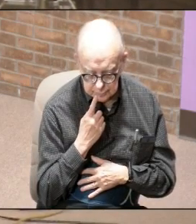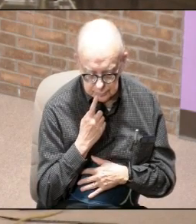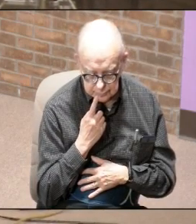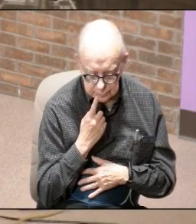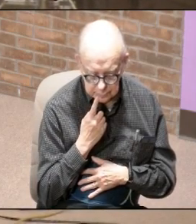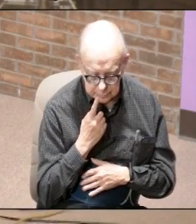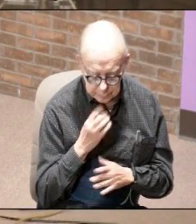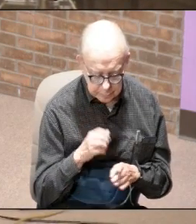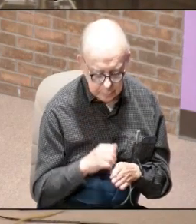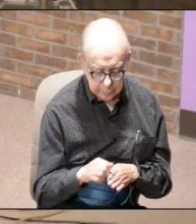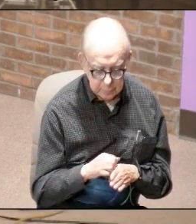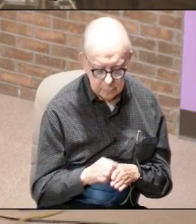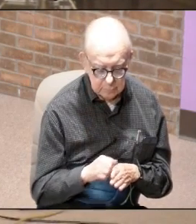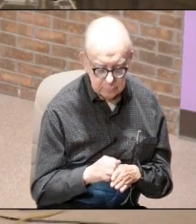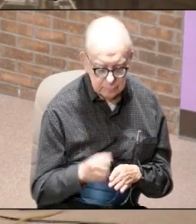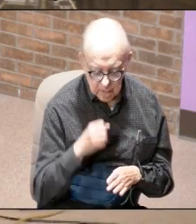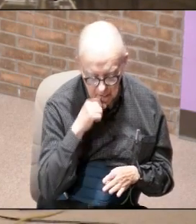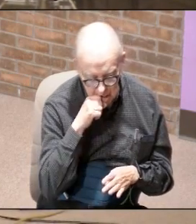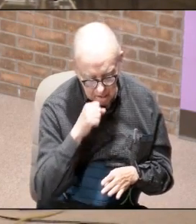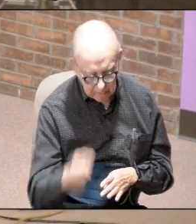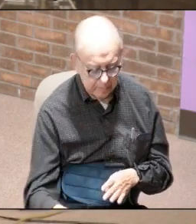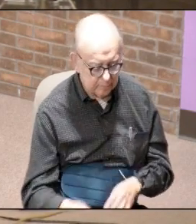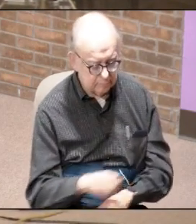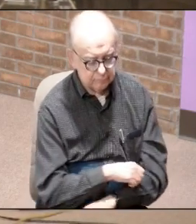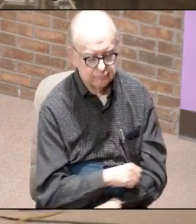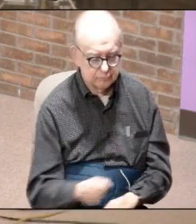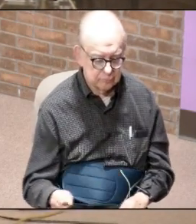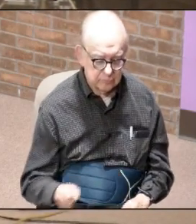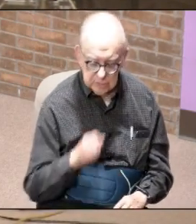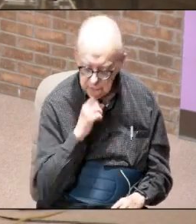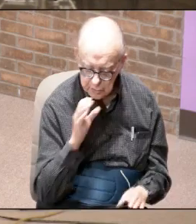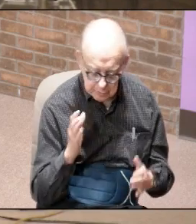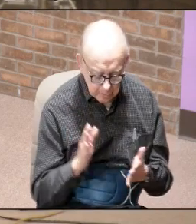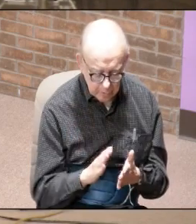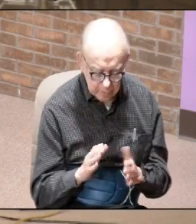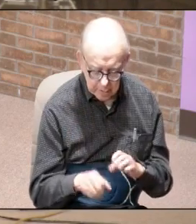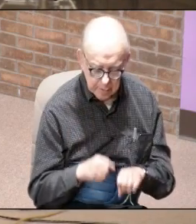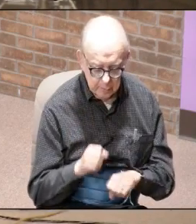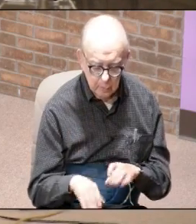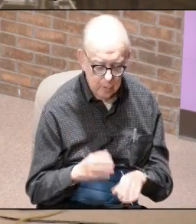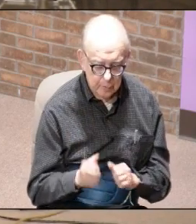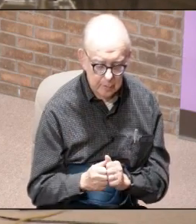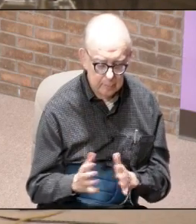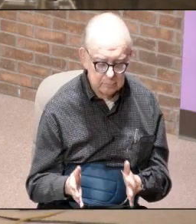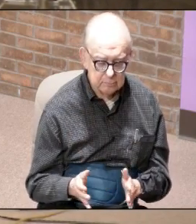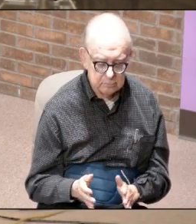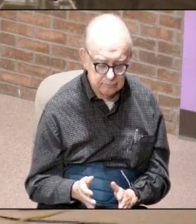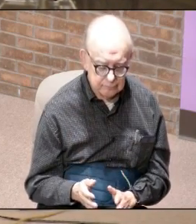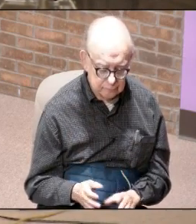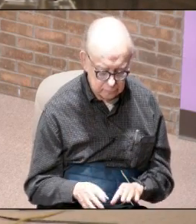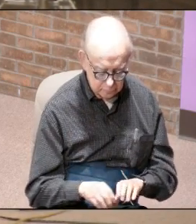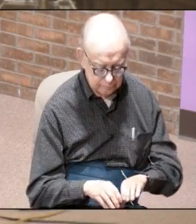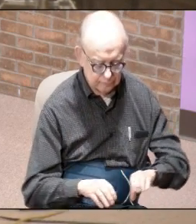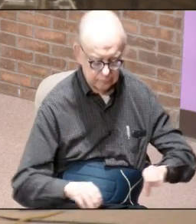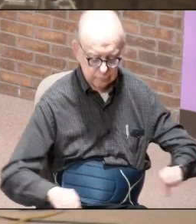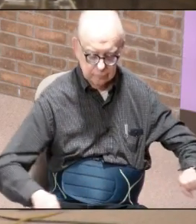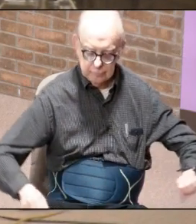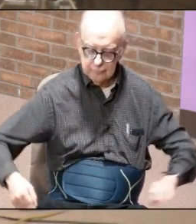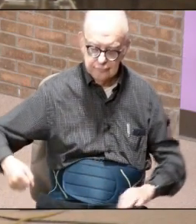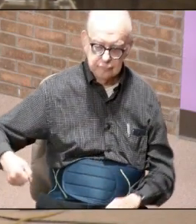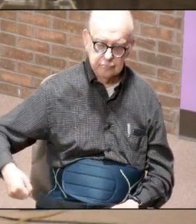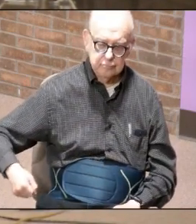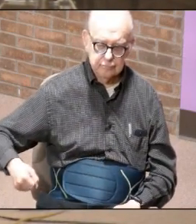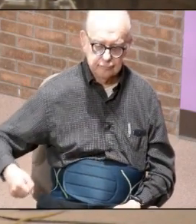sharp double edged sword it was not one of those little daggers that they would walk around with it was a long heavy sword